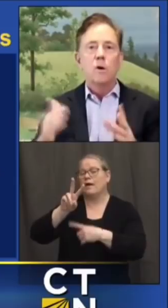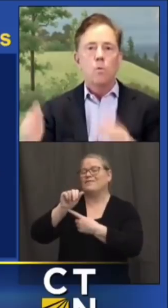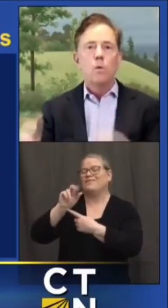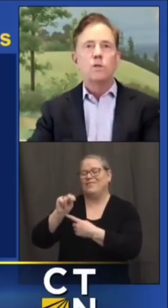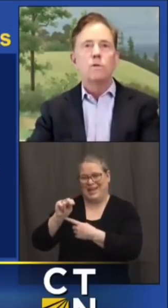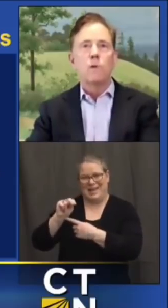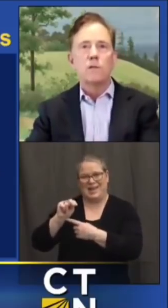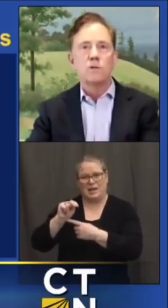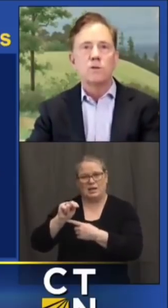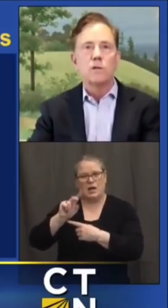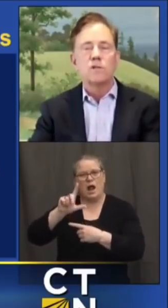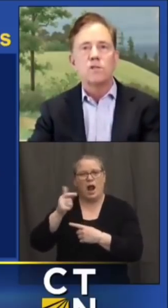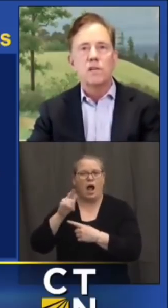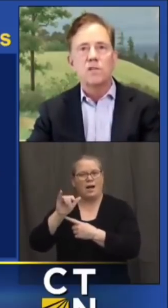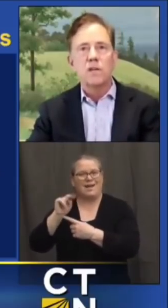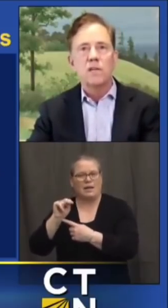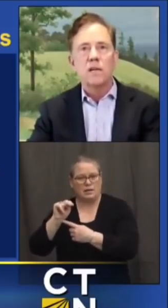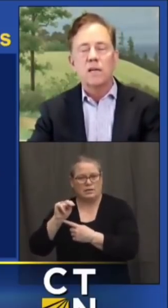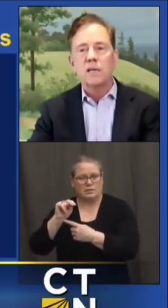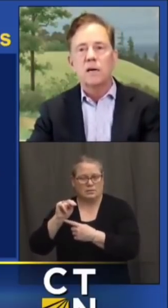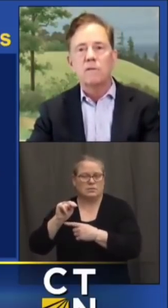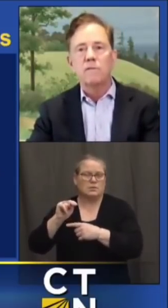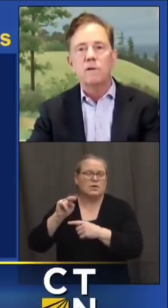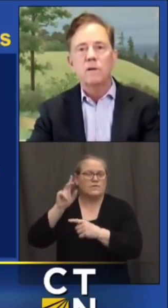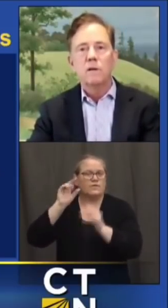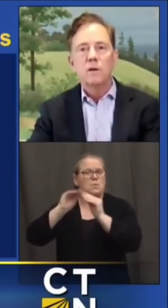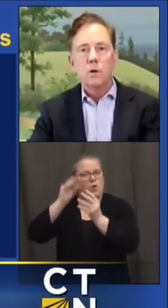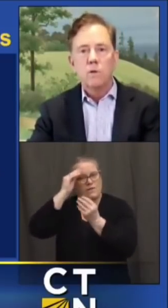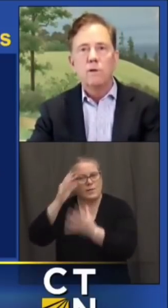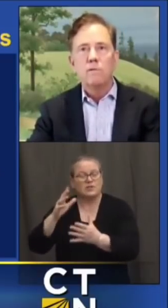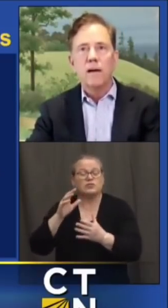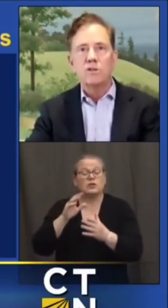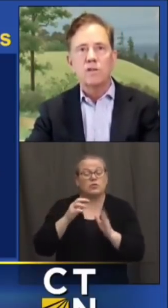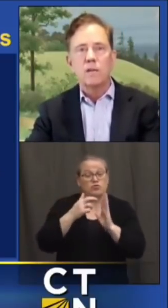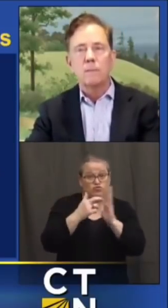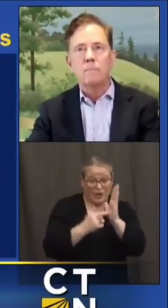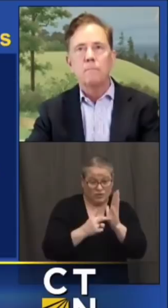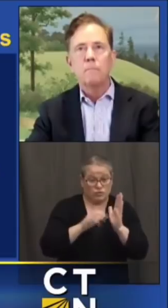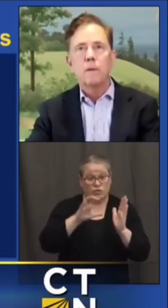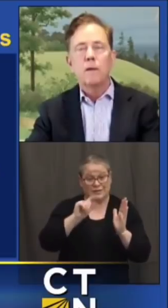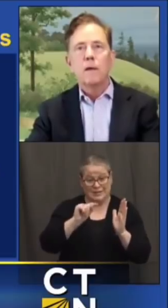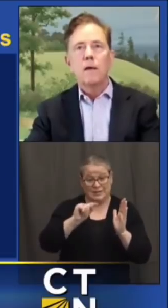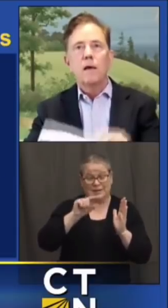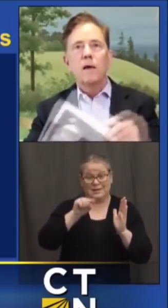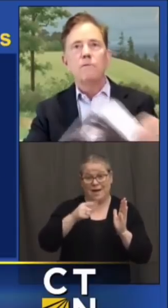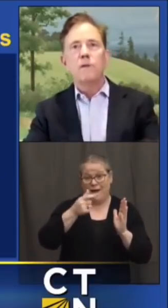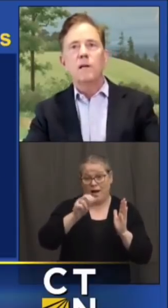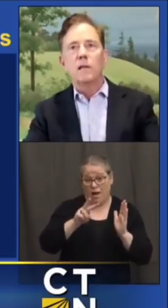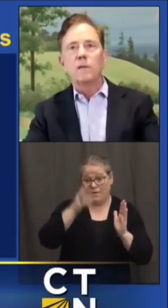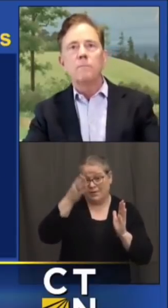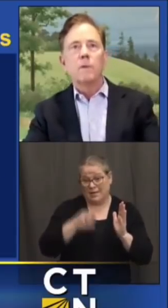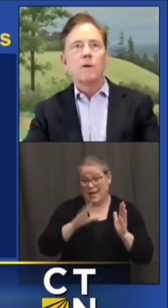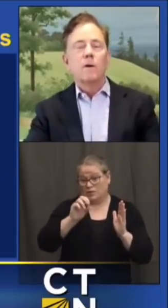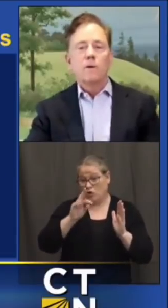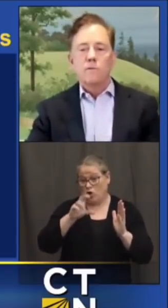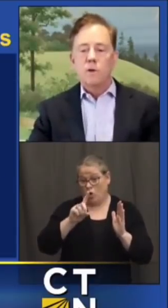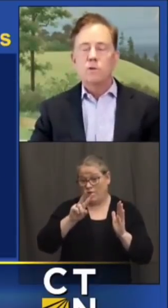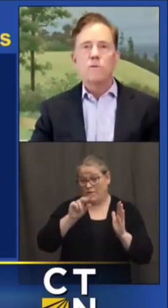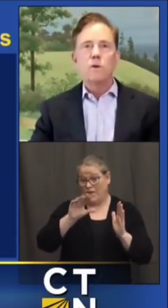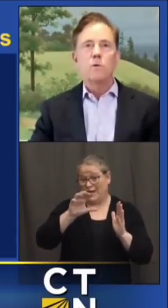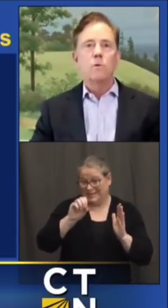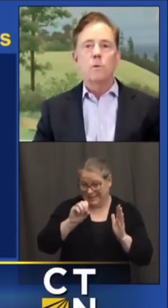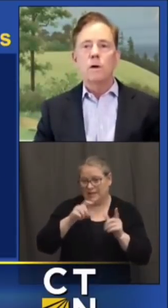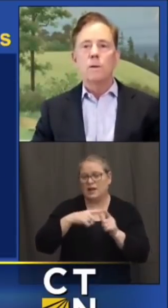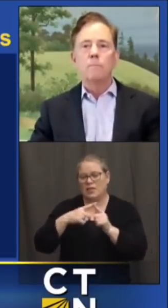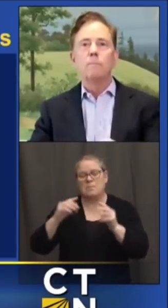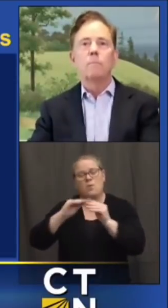once you've registered at ct.gov covet vaccine and finally for those of